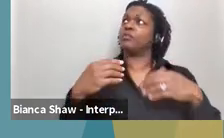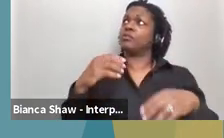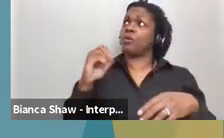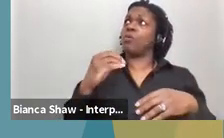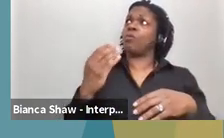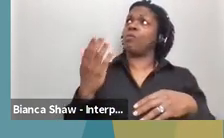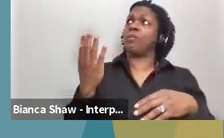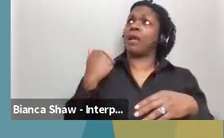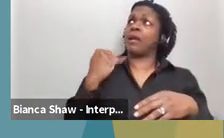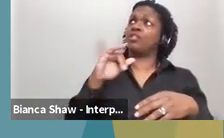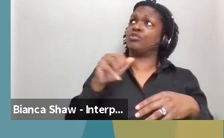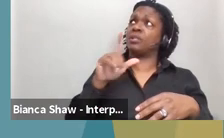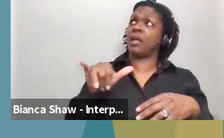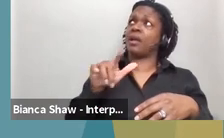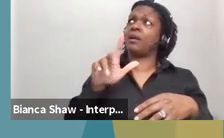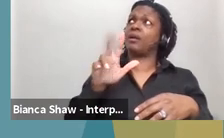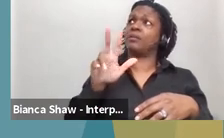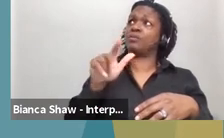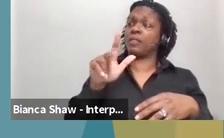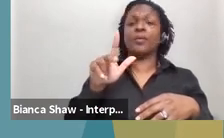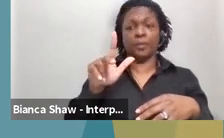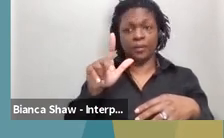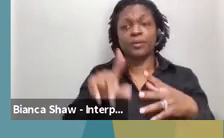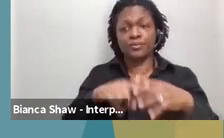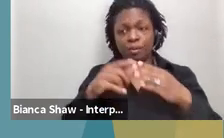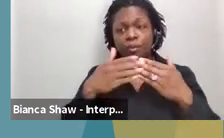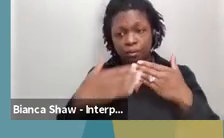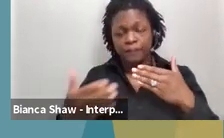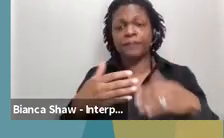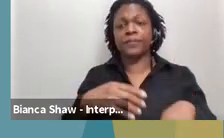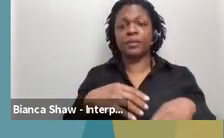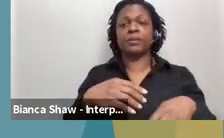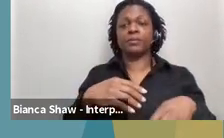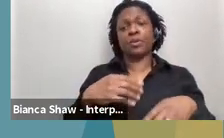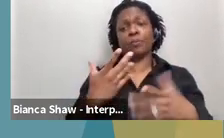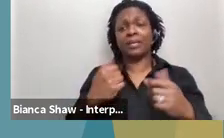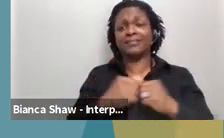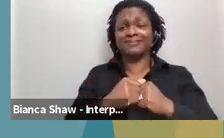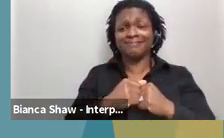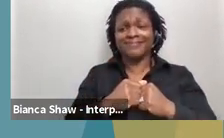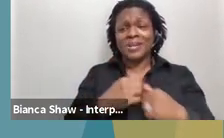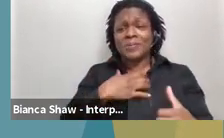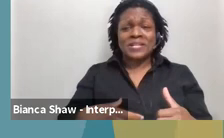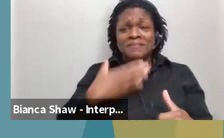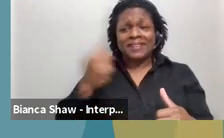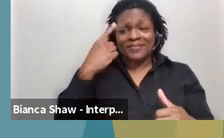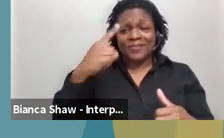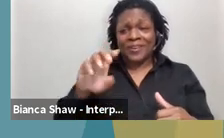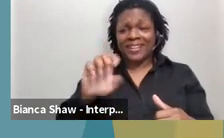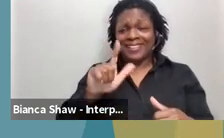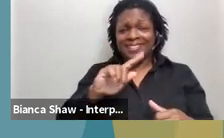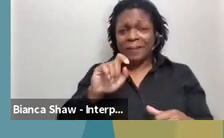23rd. And, um, we wish Elizabeth a lot of luck and we know that she will be very, very successful.